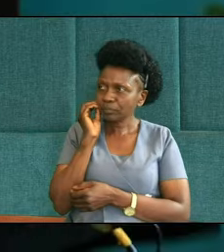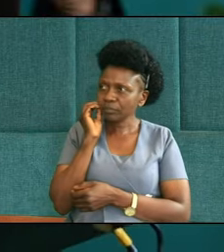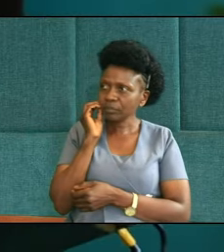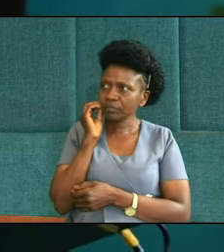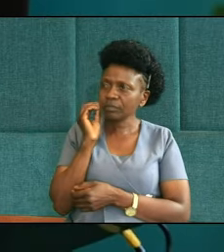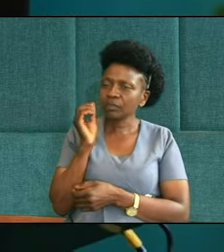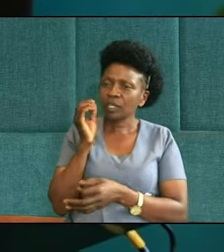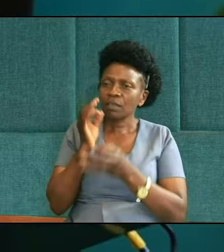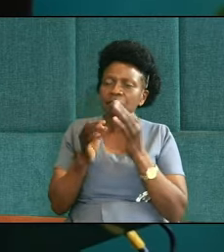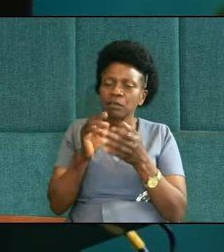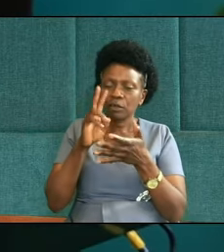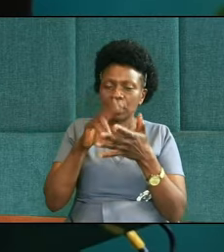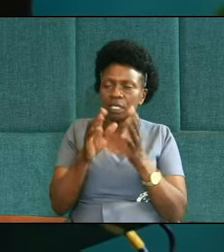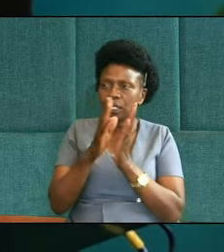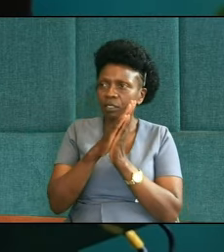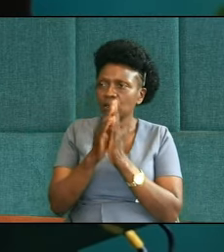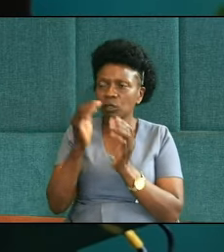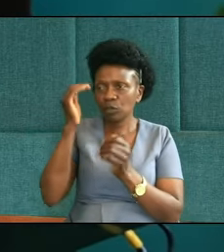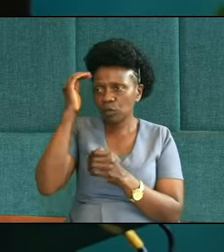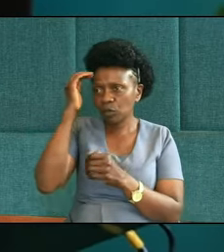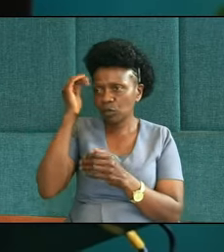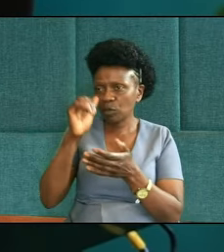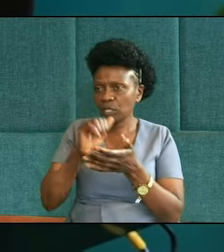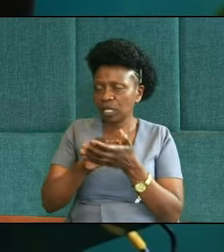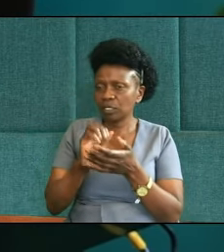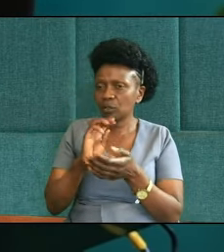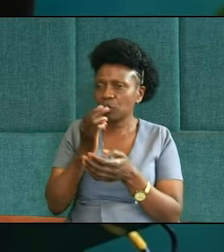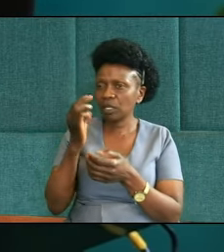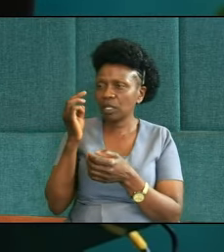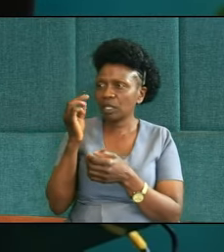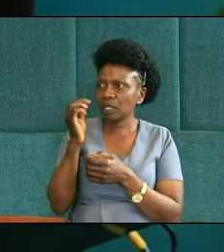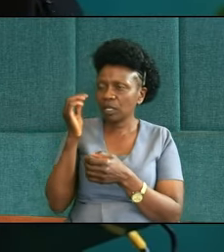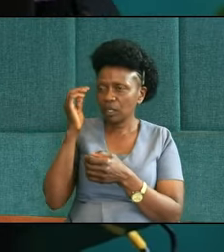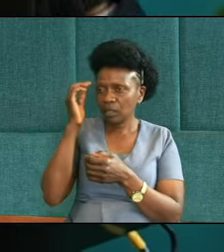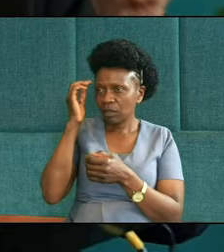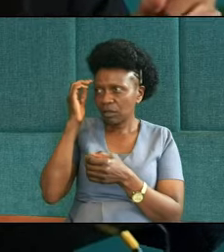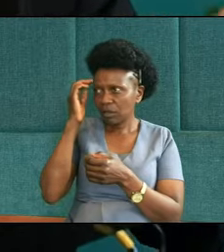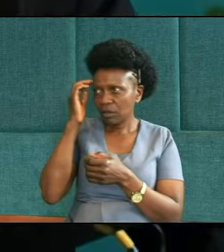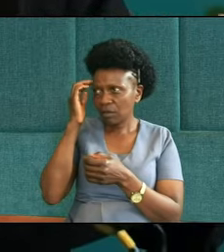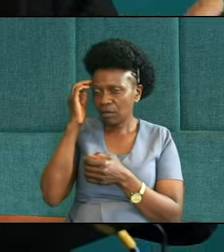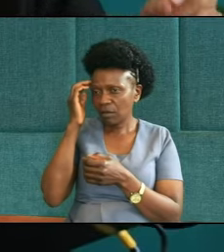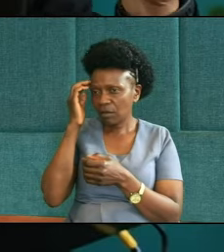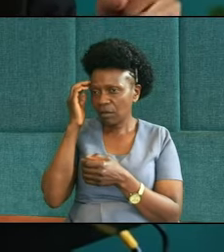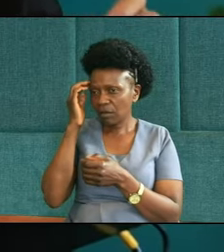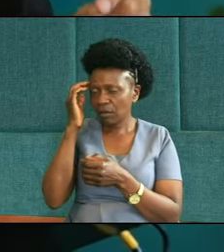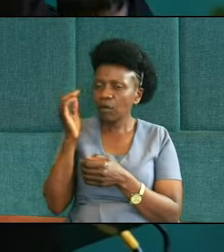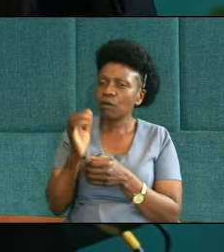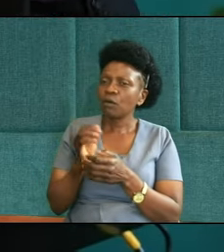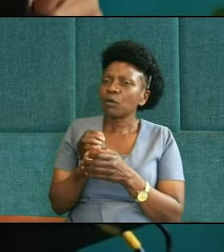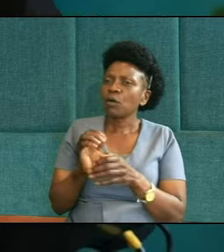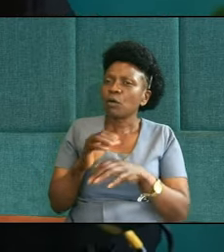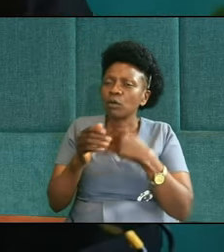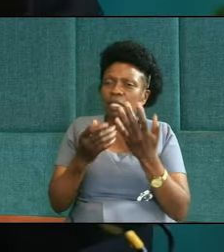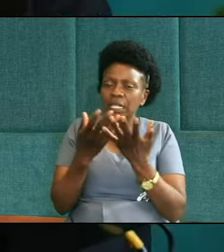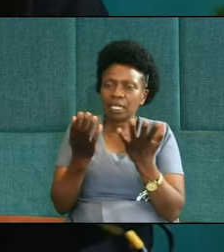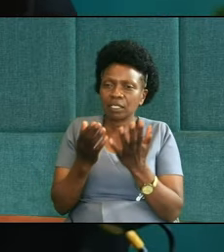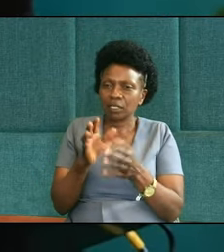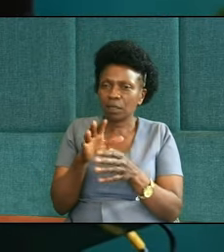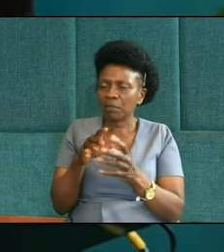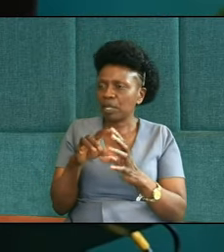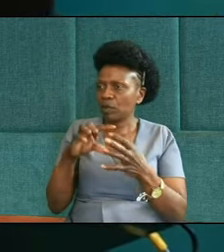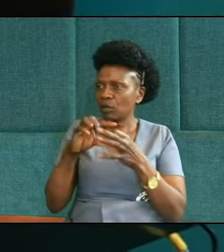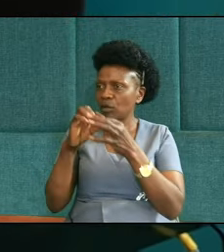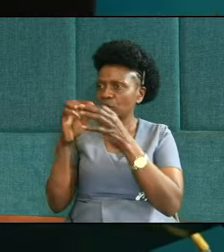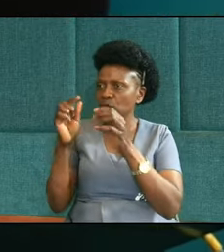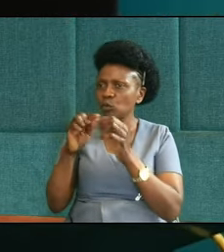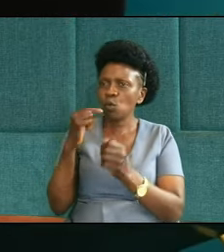doing. If you read the story, you will know that we know to whom those items belong. The walking stick and the identification seal